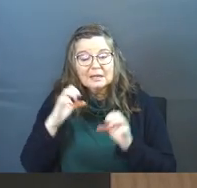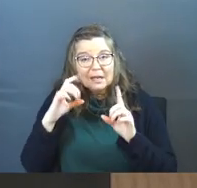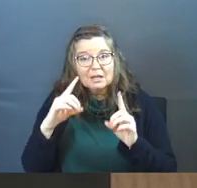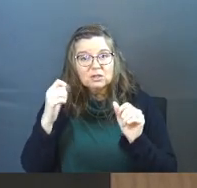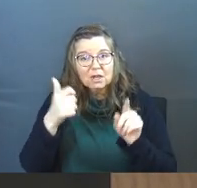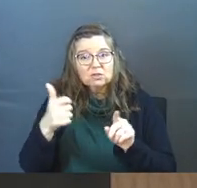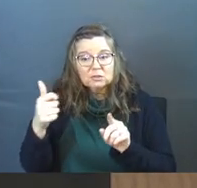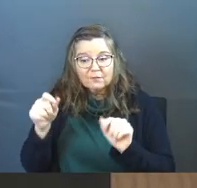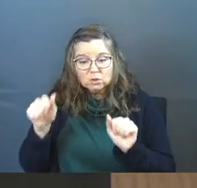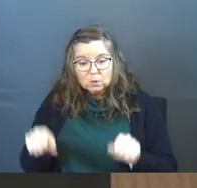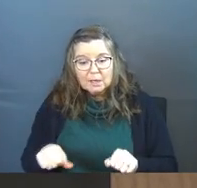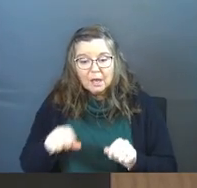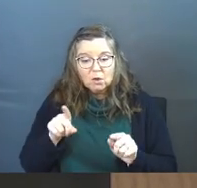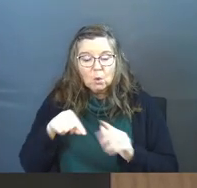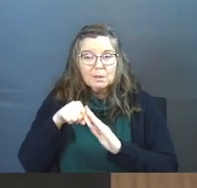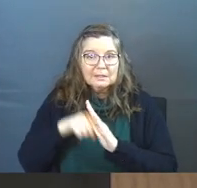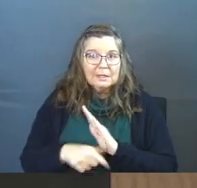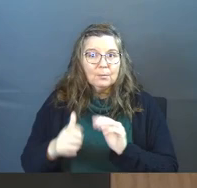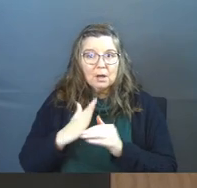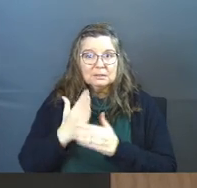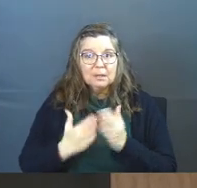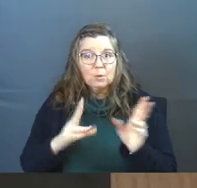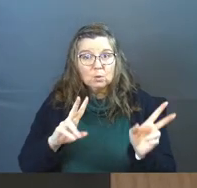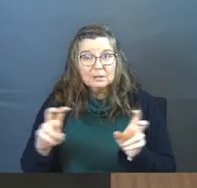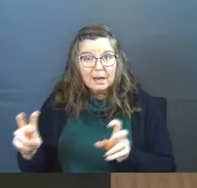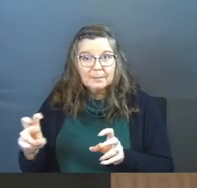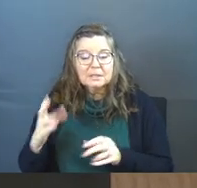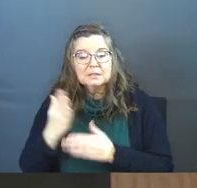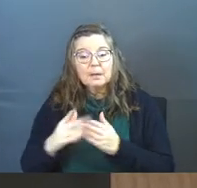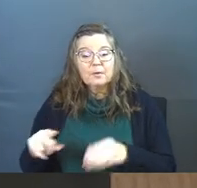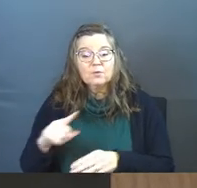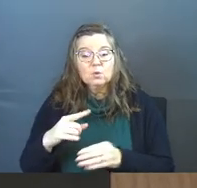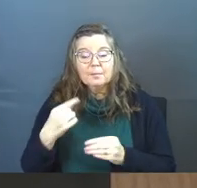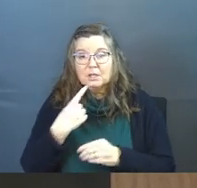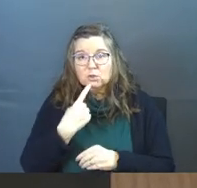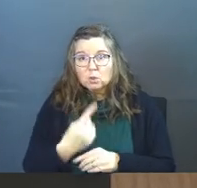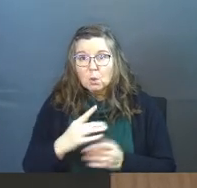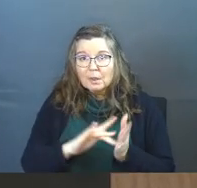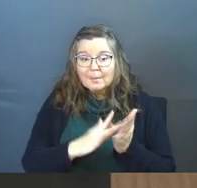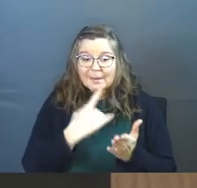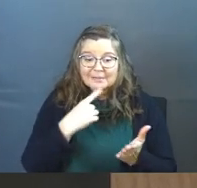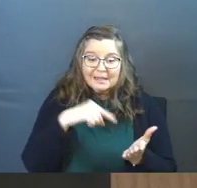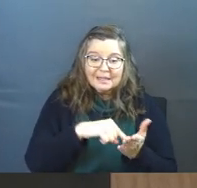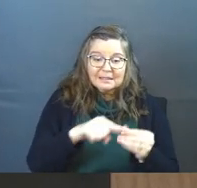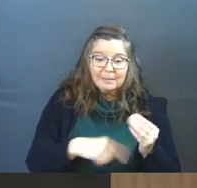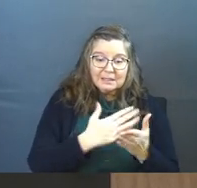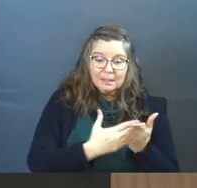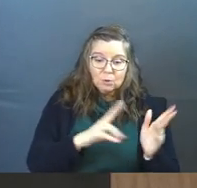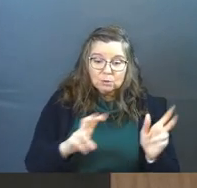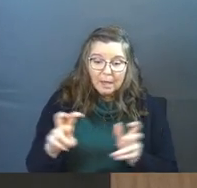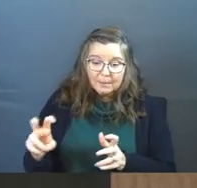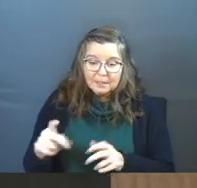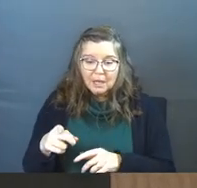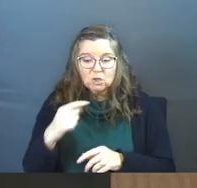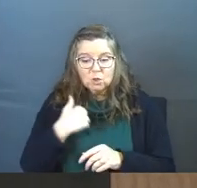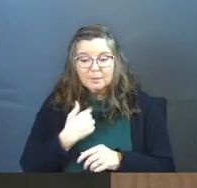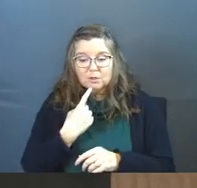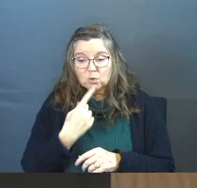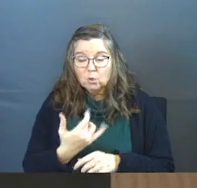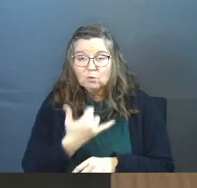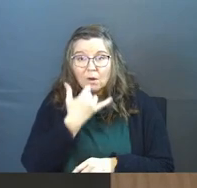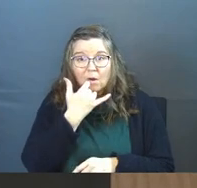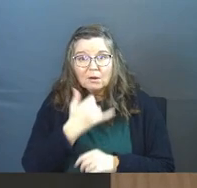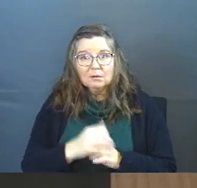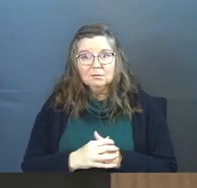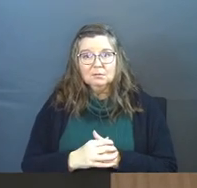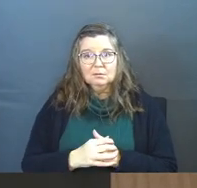Educate yourself so that you can go deeper on some of those topics. Some of you have been told the Bible says this about some of those topics, and you've been told